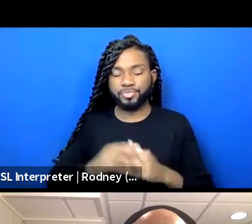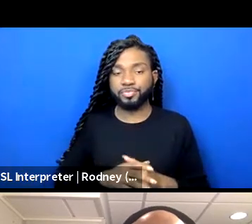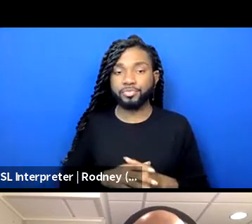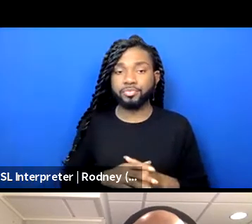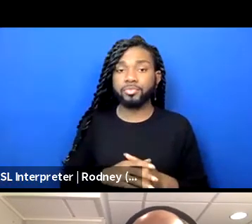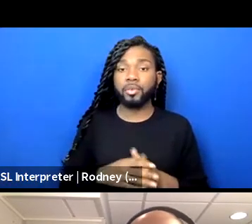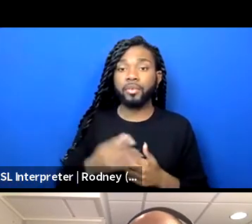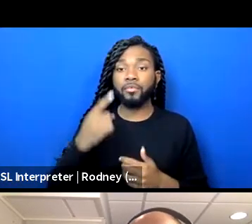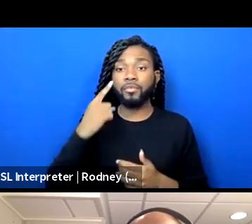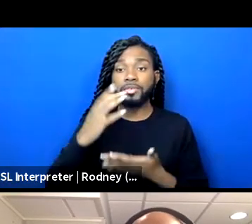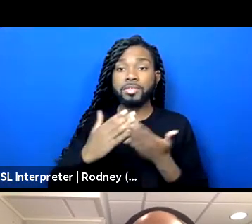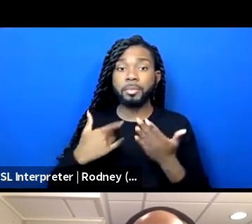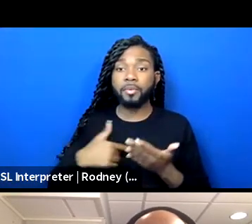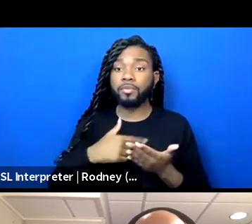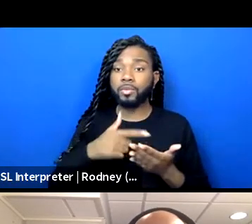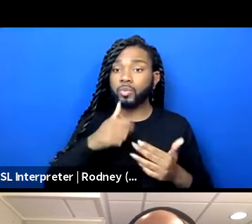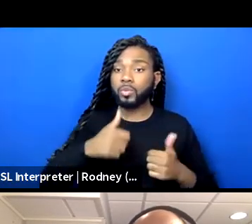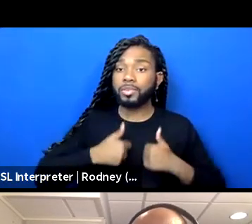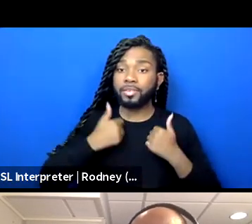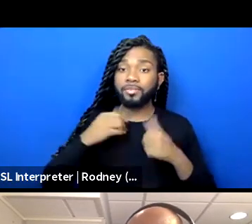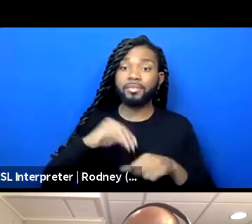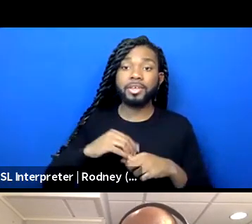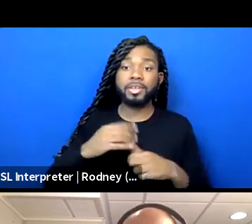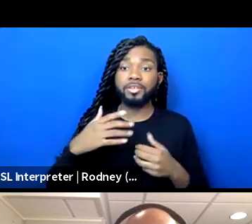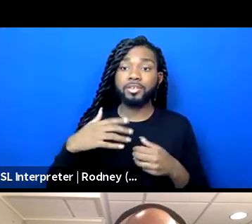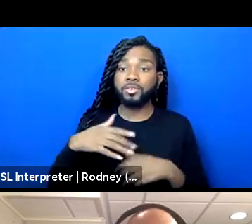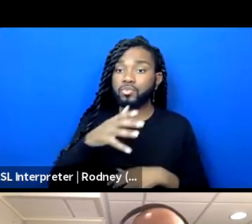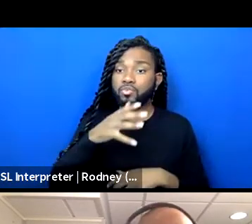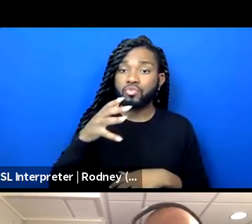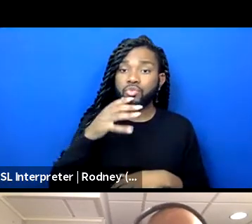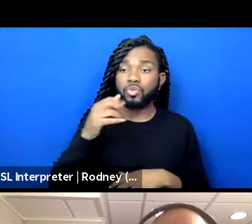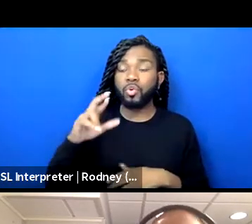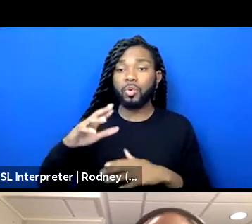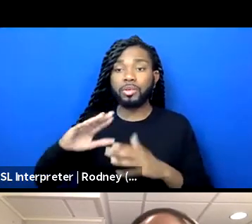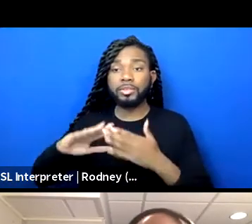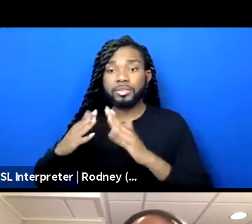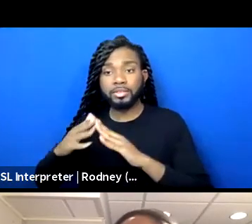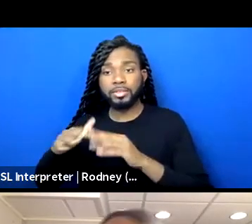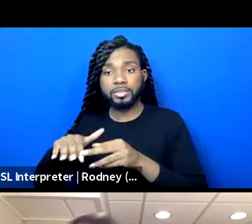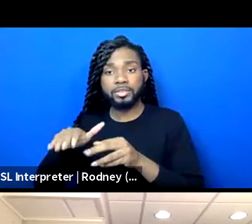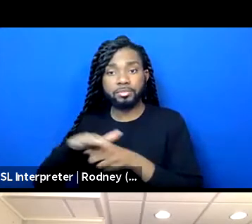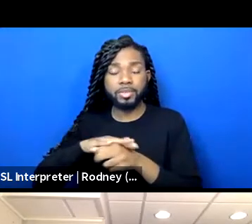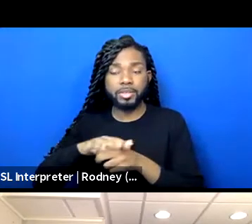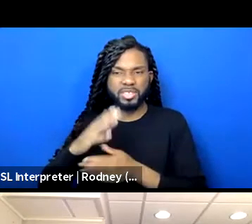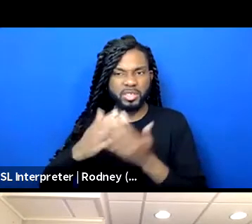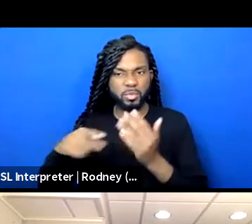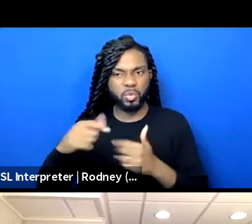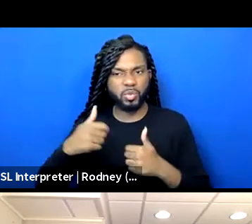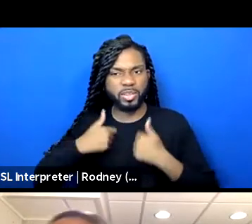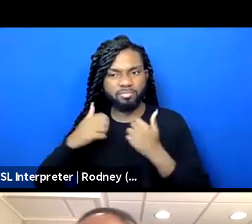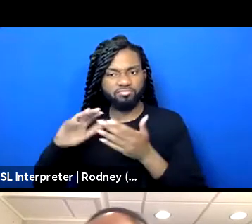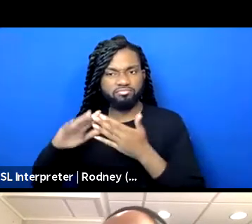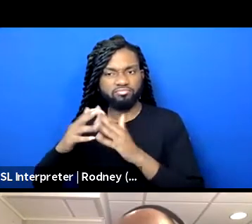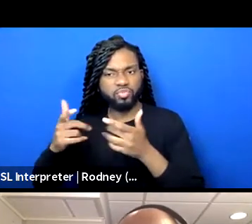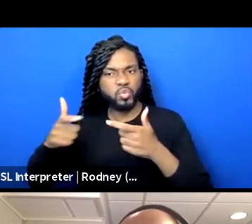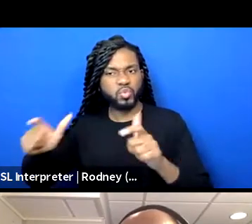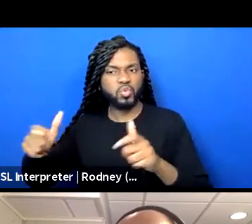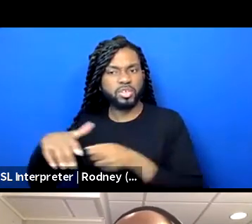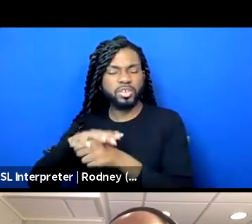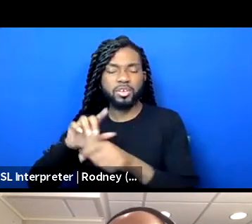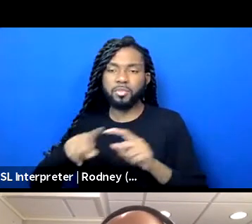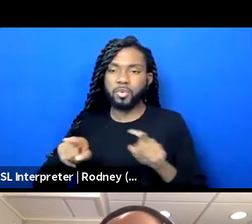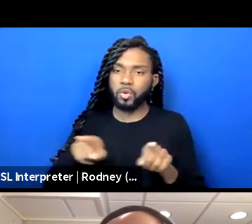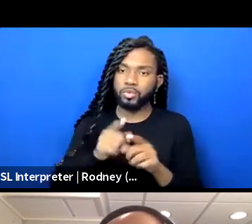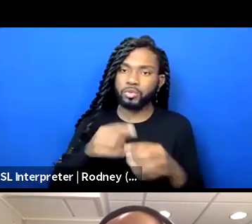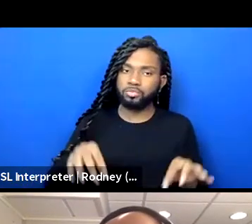rural or metropolitan, you know, there's many of you that are in those in large areas, but there's also just remembering ones that